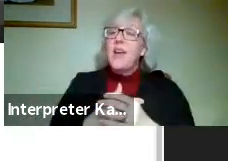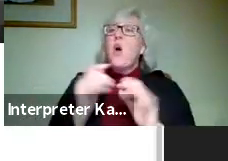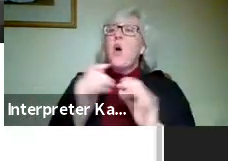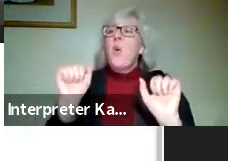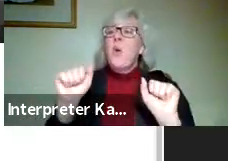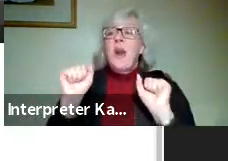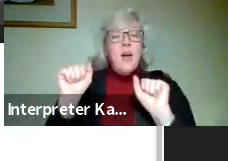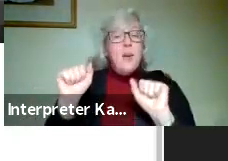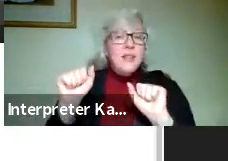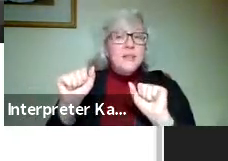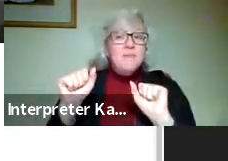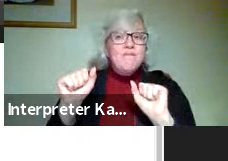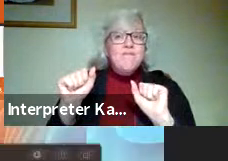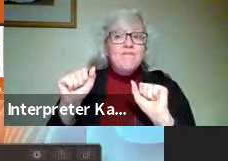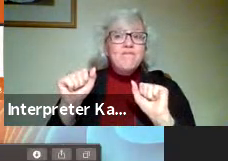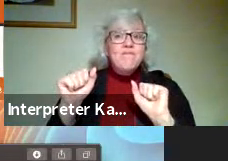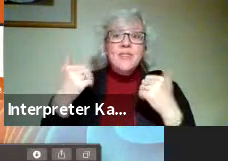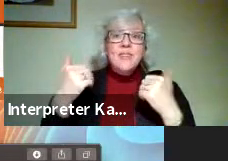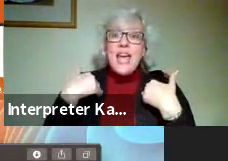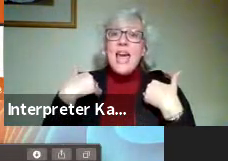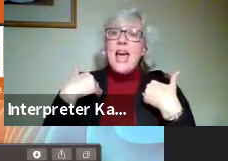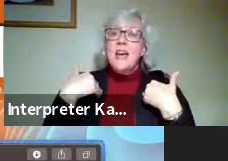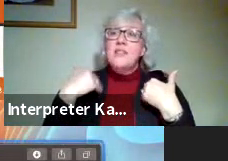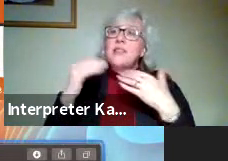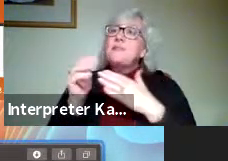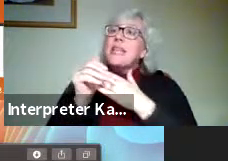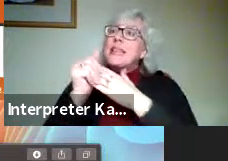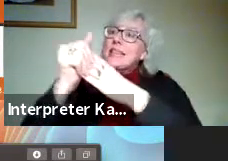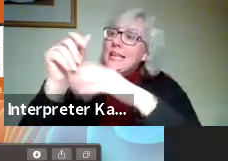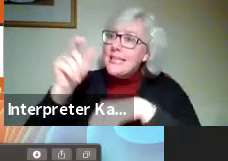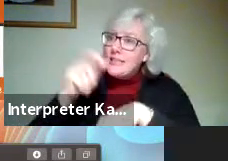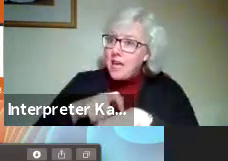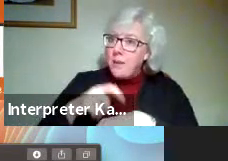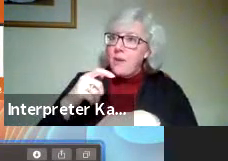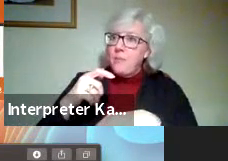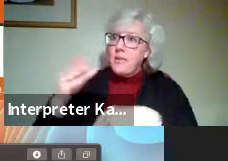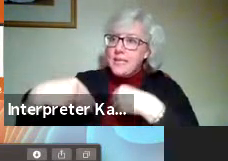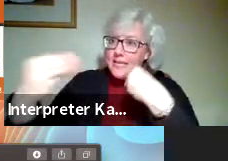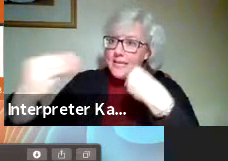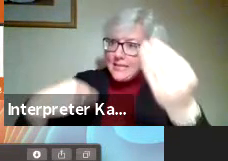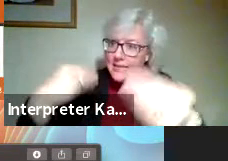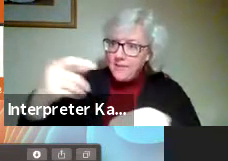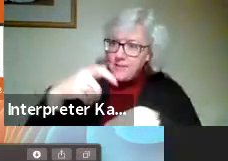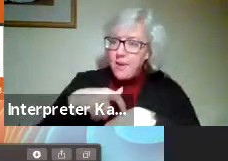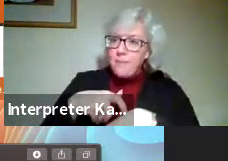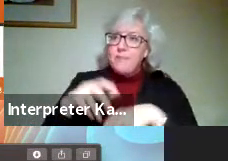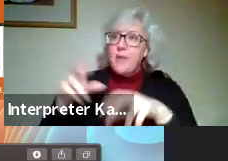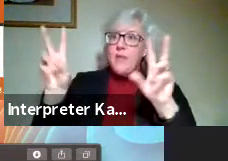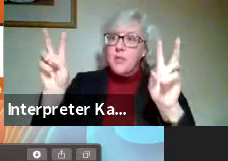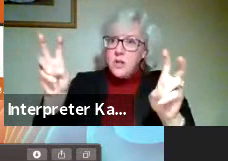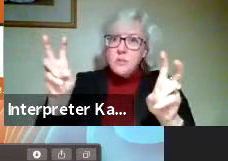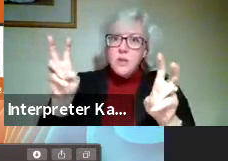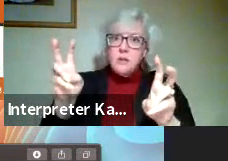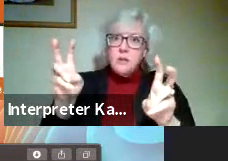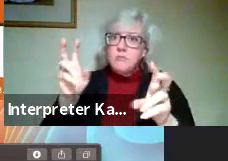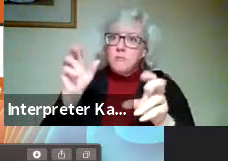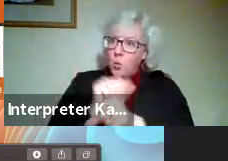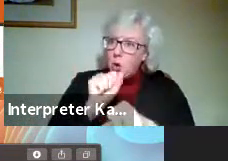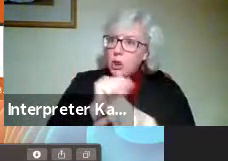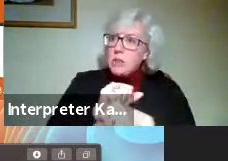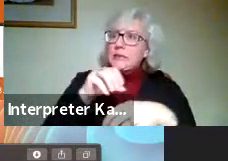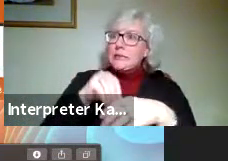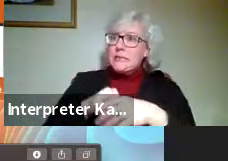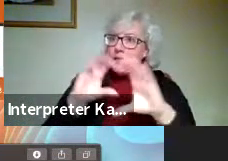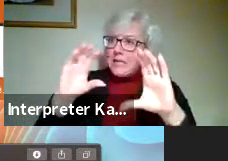able to have enough lead time, and if the subject matter is going to work well within the construct of our